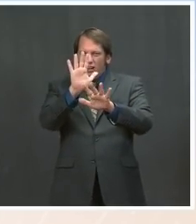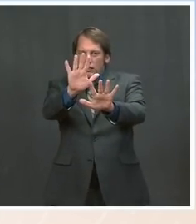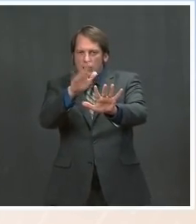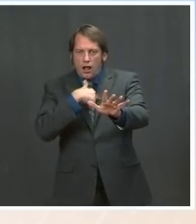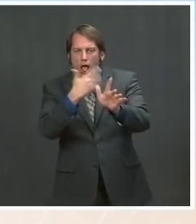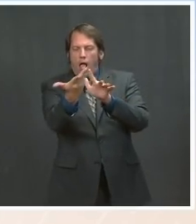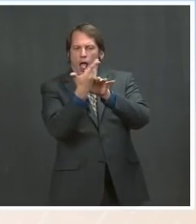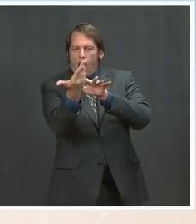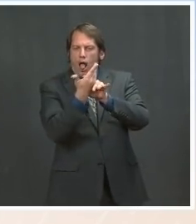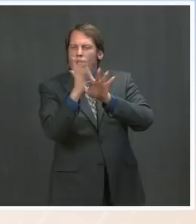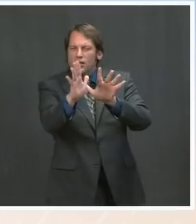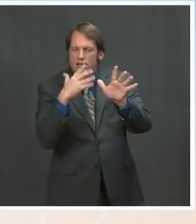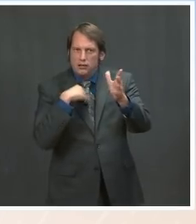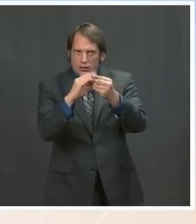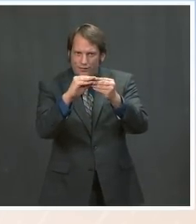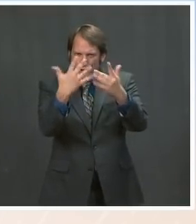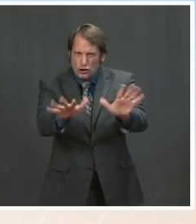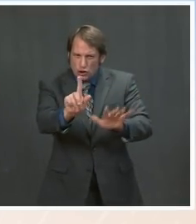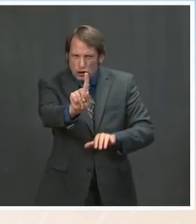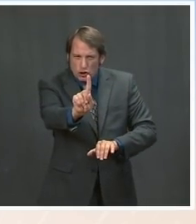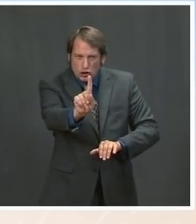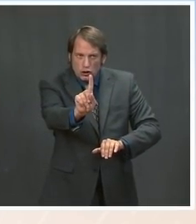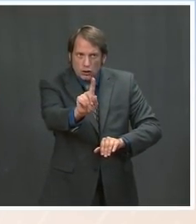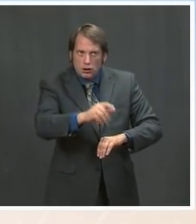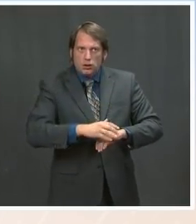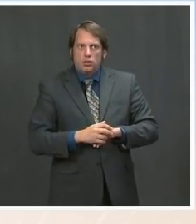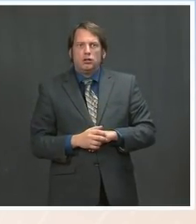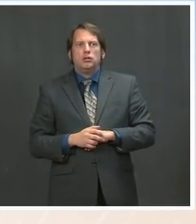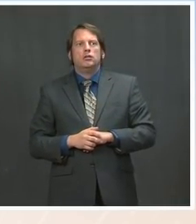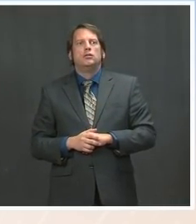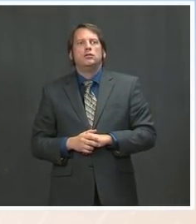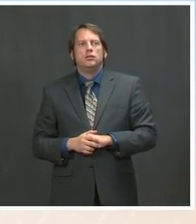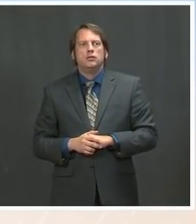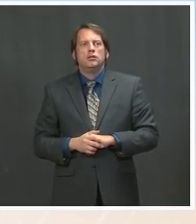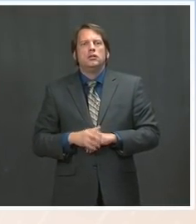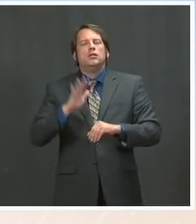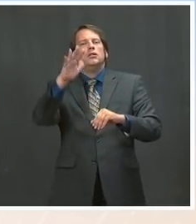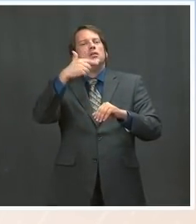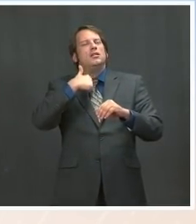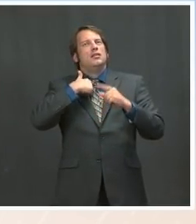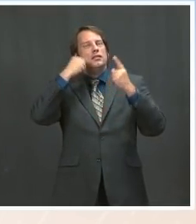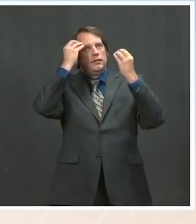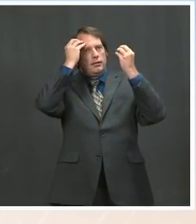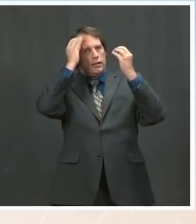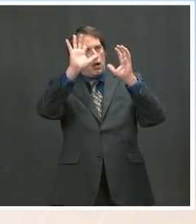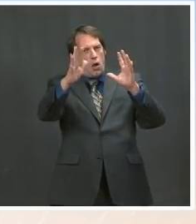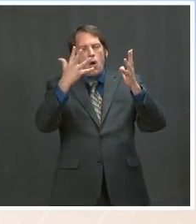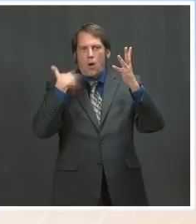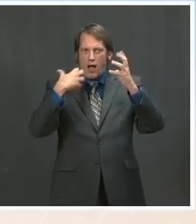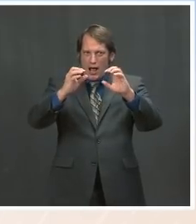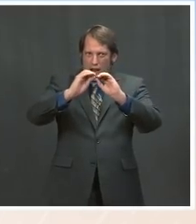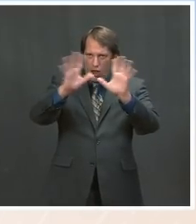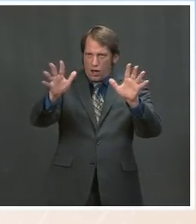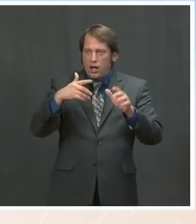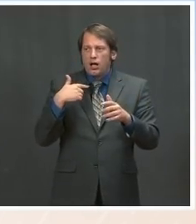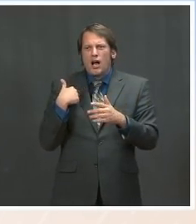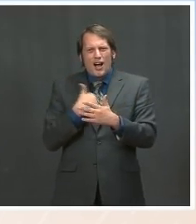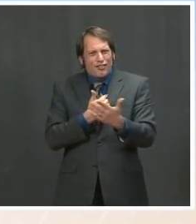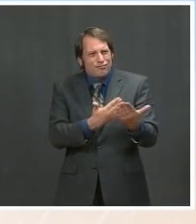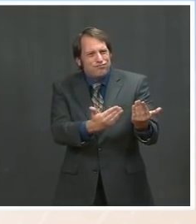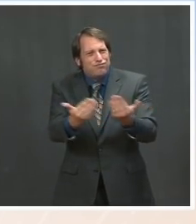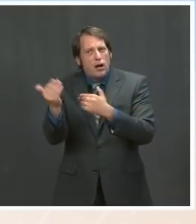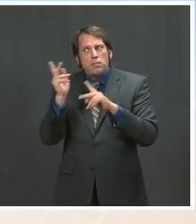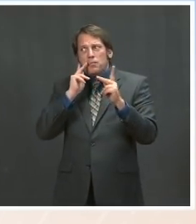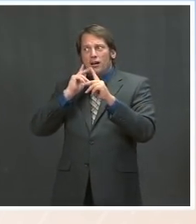digesting the information. And we wanted to be clear and send a message that we are a country that is welcoming refugees. Let's be clear. We are changing